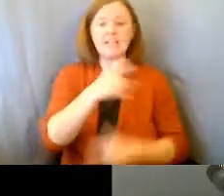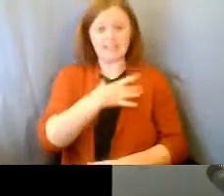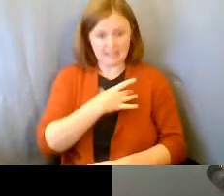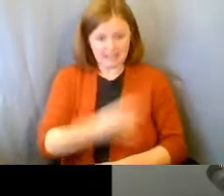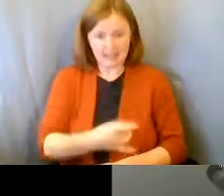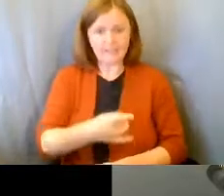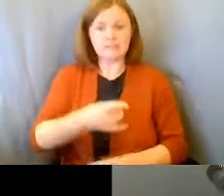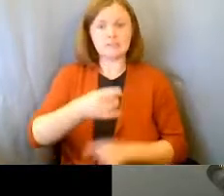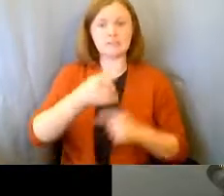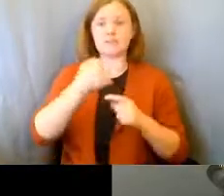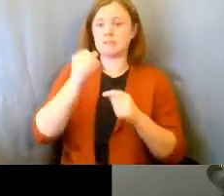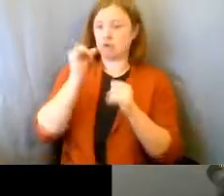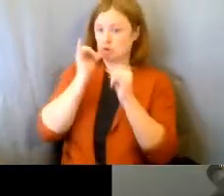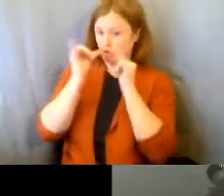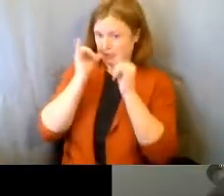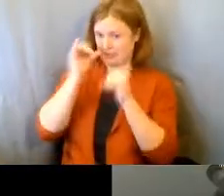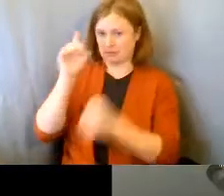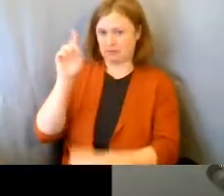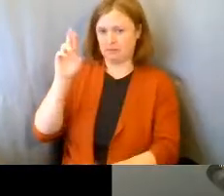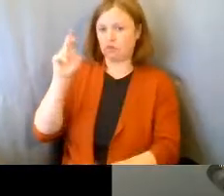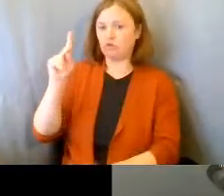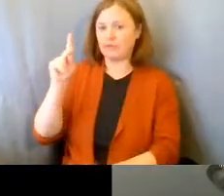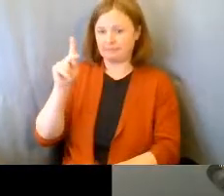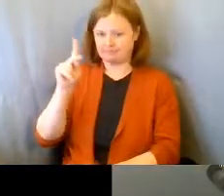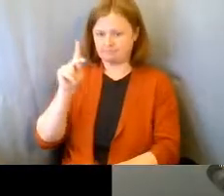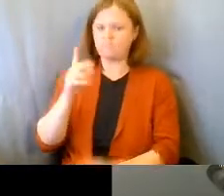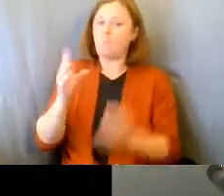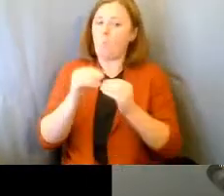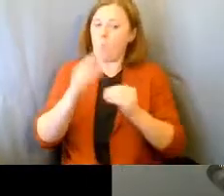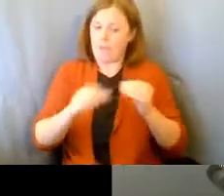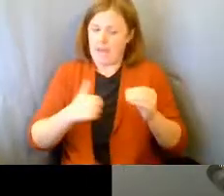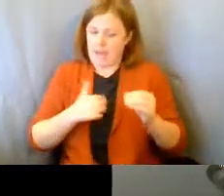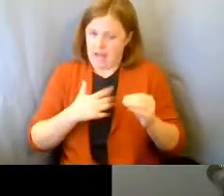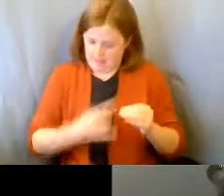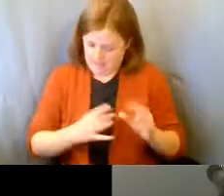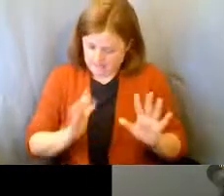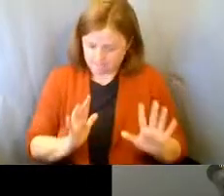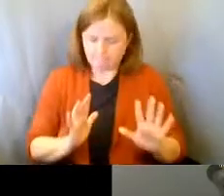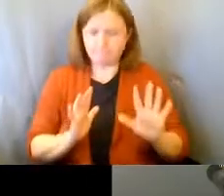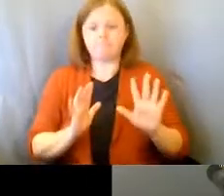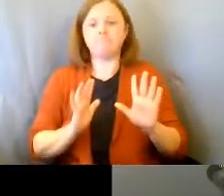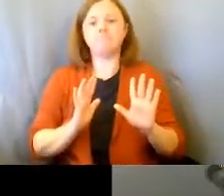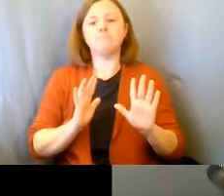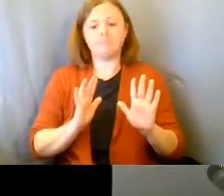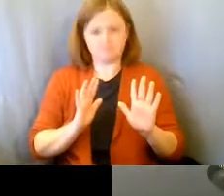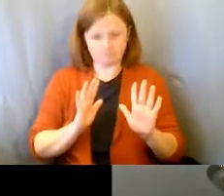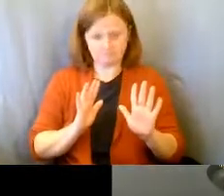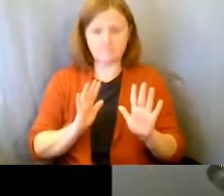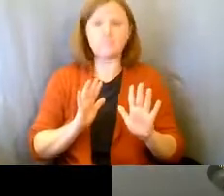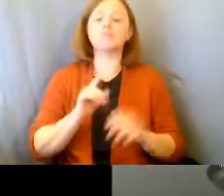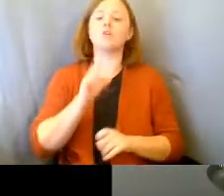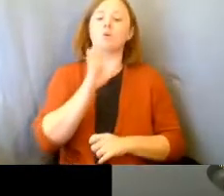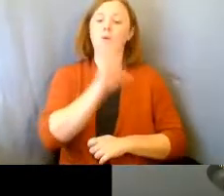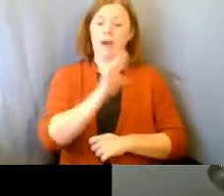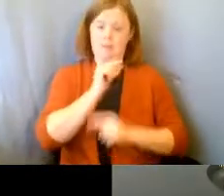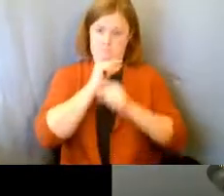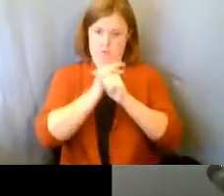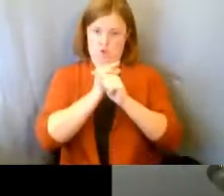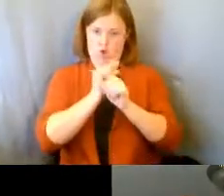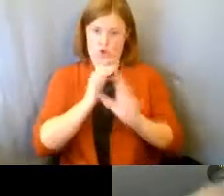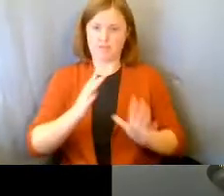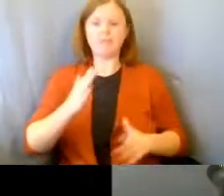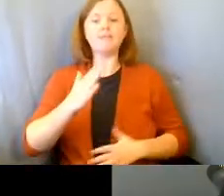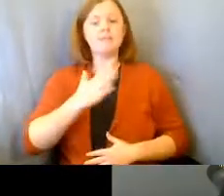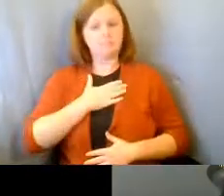more than I would like him to drink. And so, while as his guardian, my